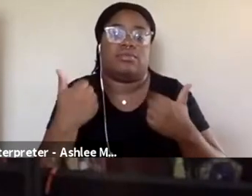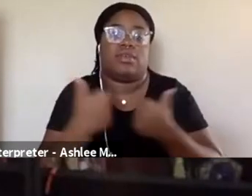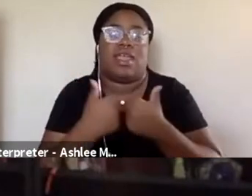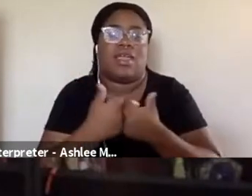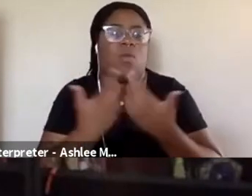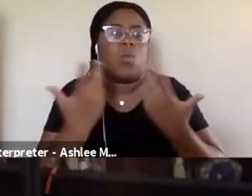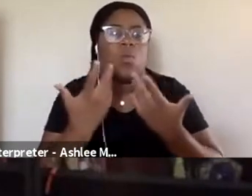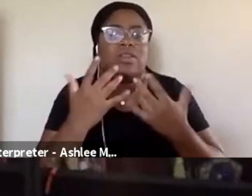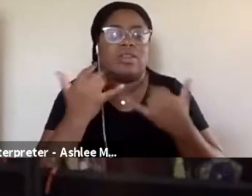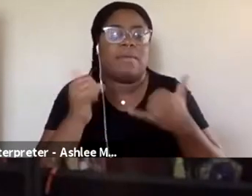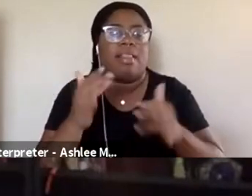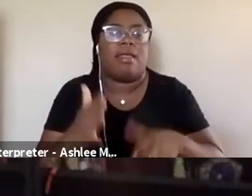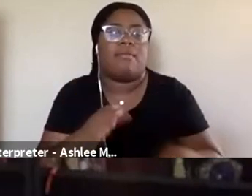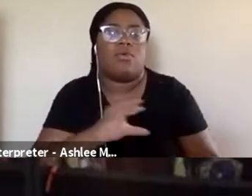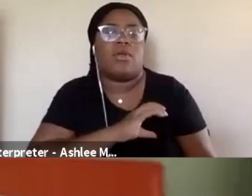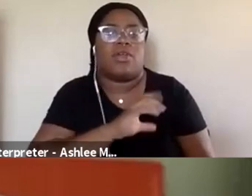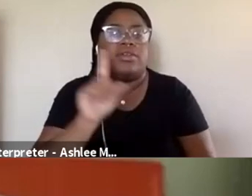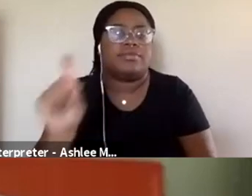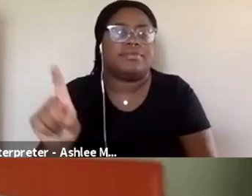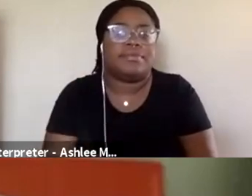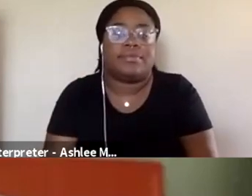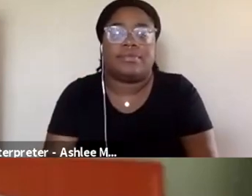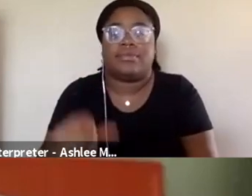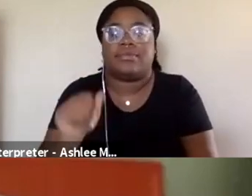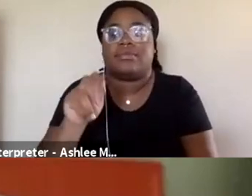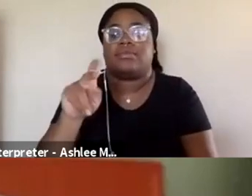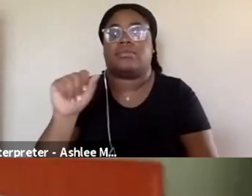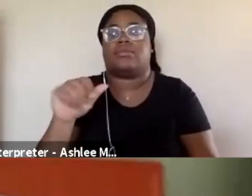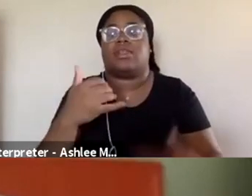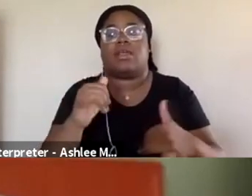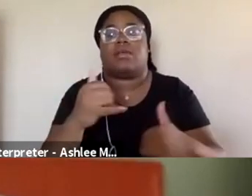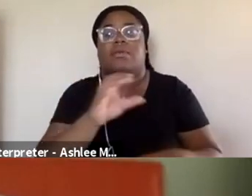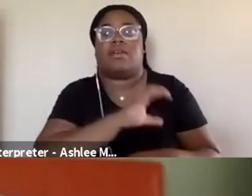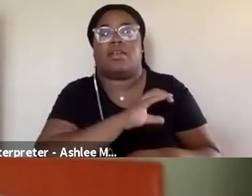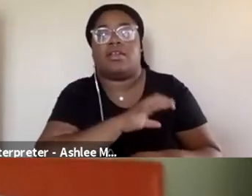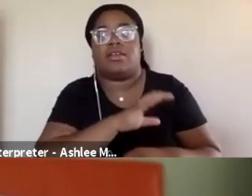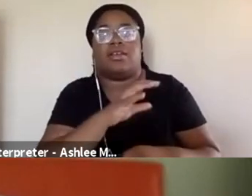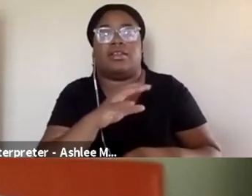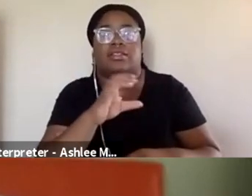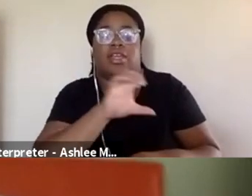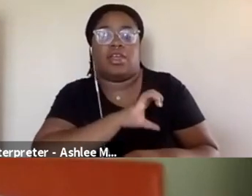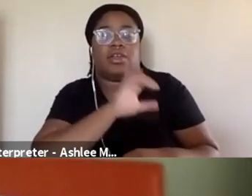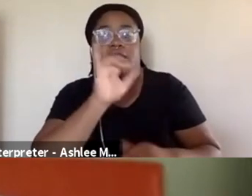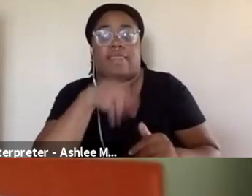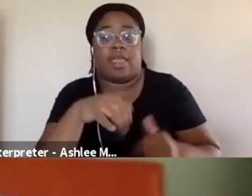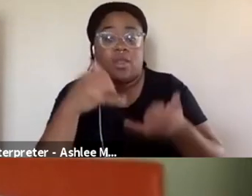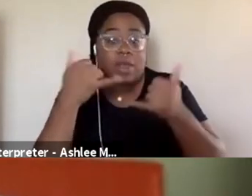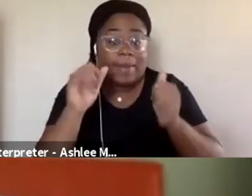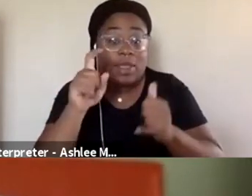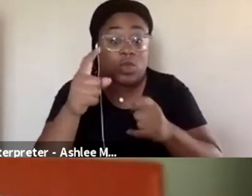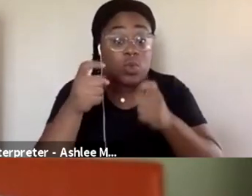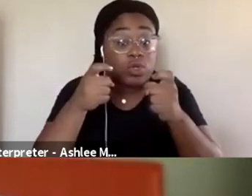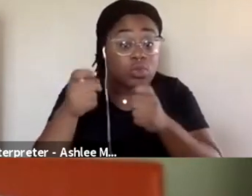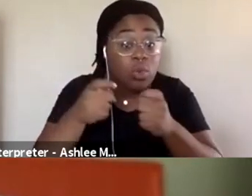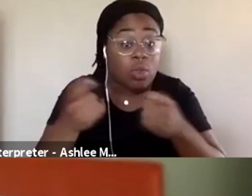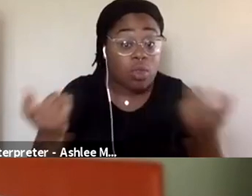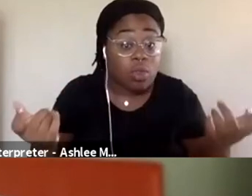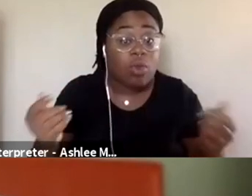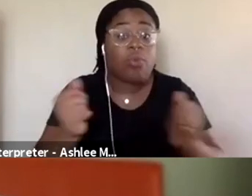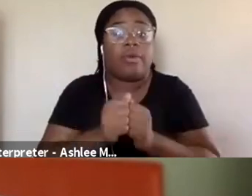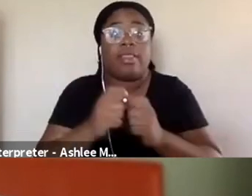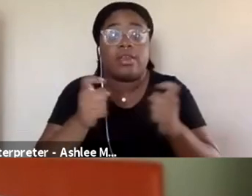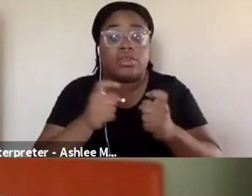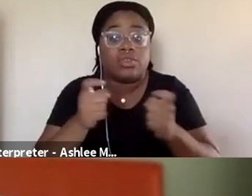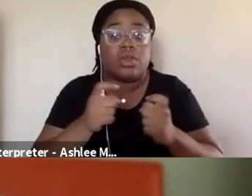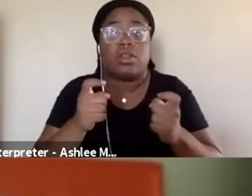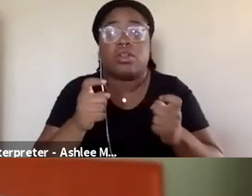How do they differ from other characters? Sure. The playable character is the character that you play. So it's the character you control with the controller or